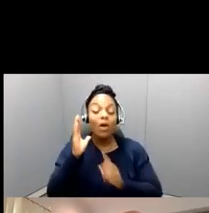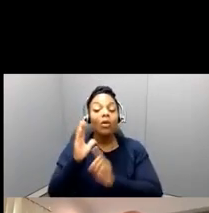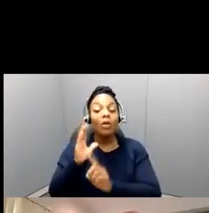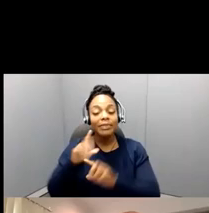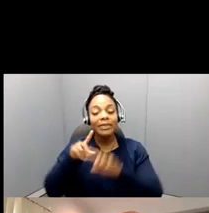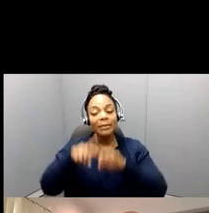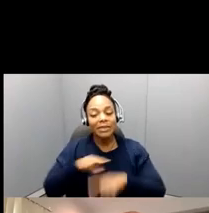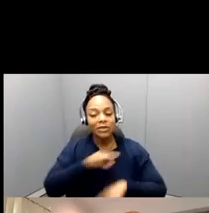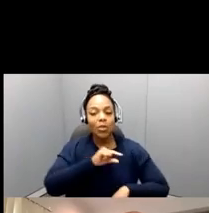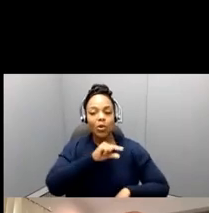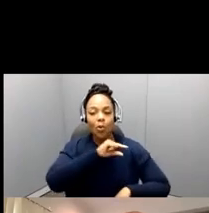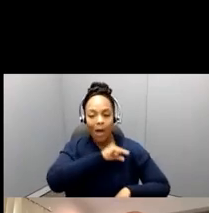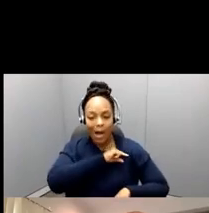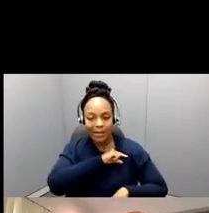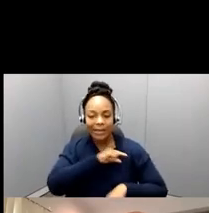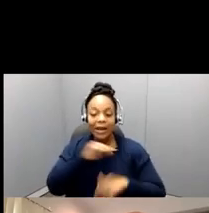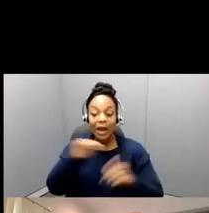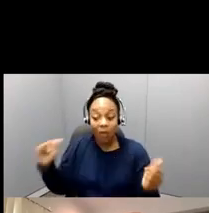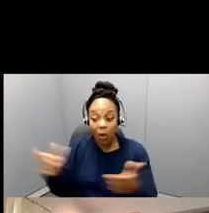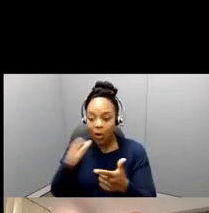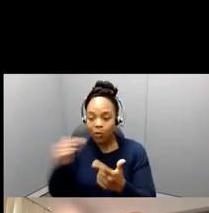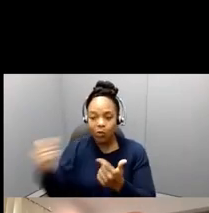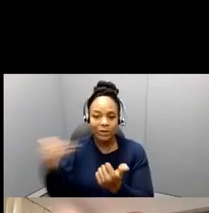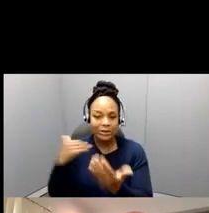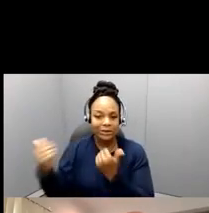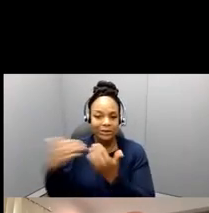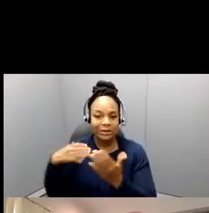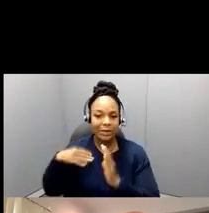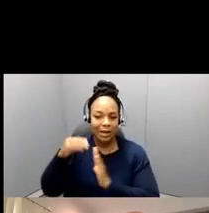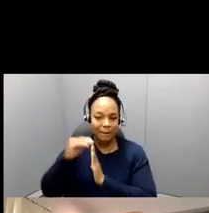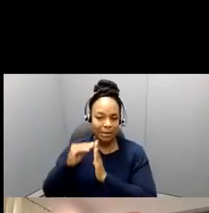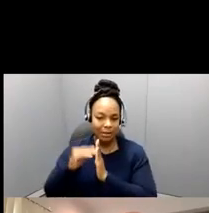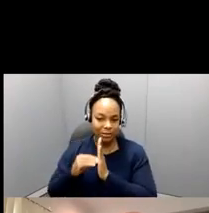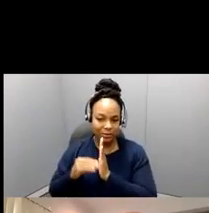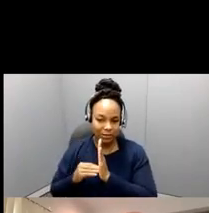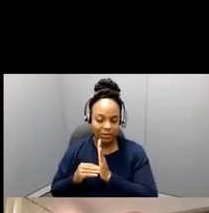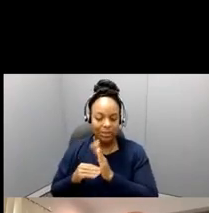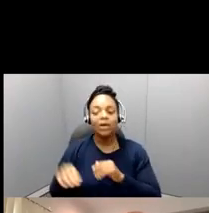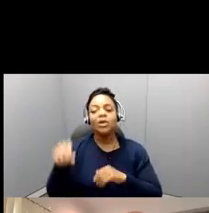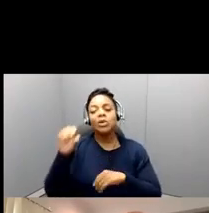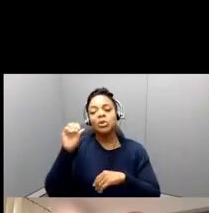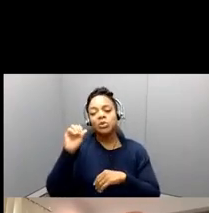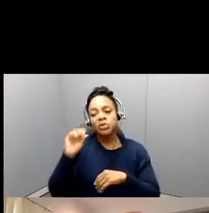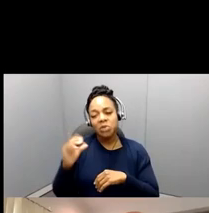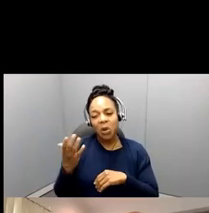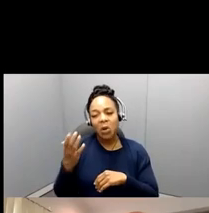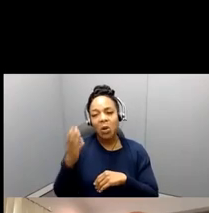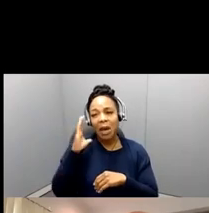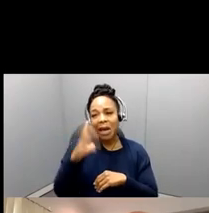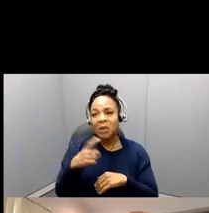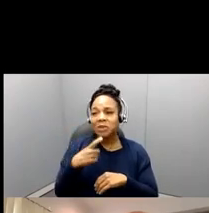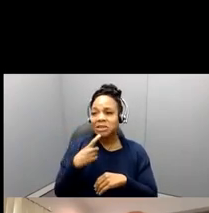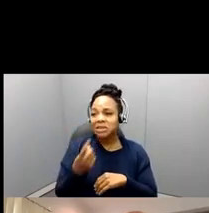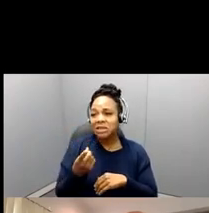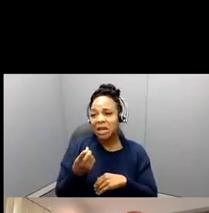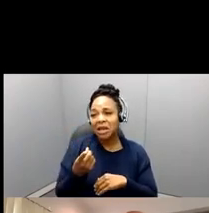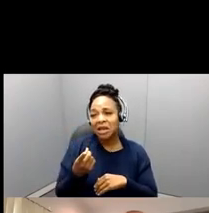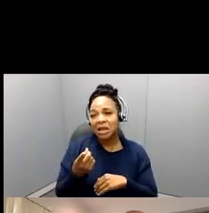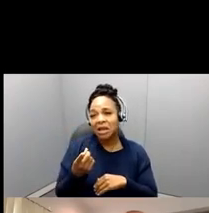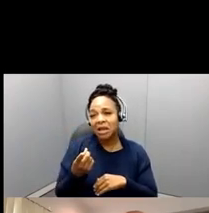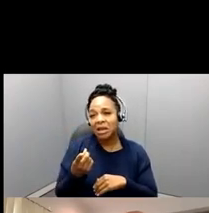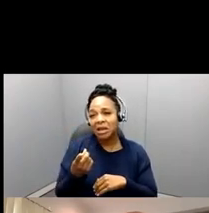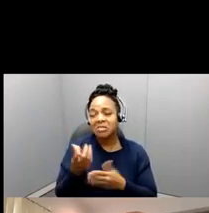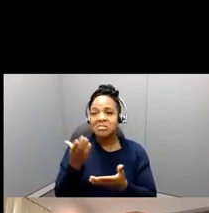we will find somewhere, um, some, say, six to fifteen studies,